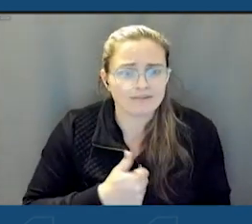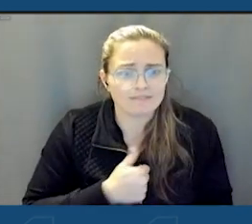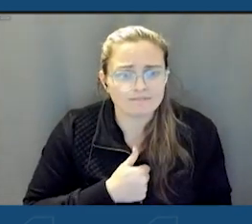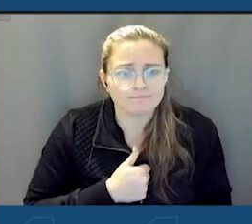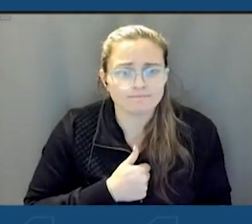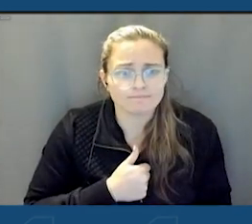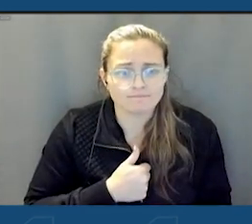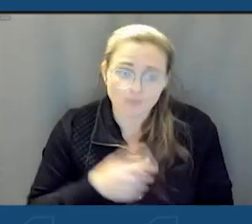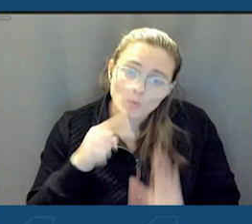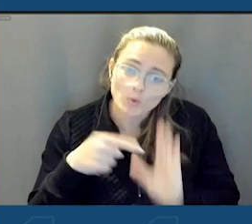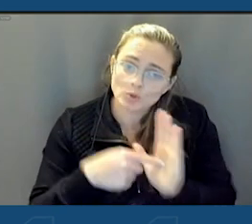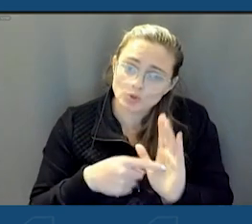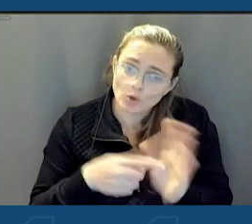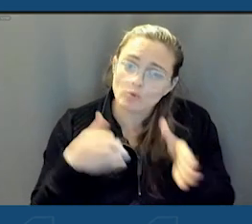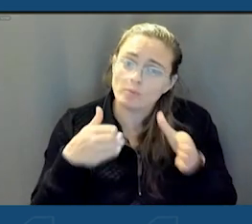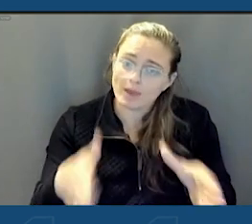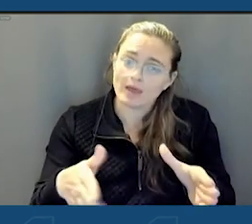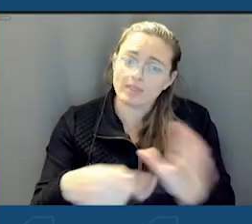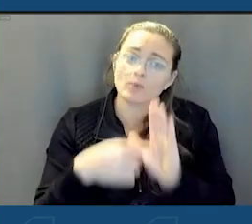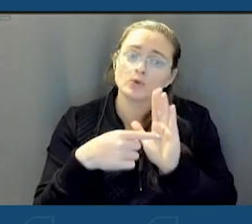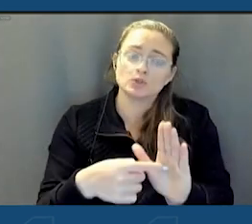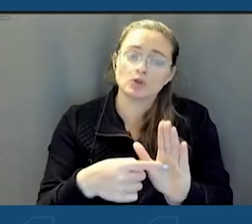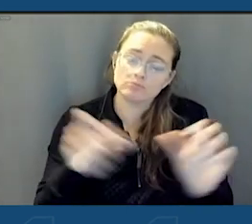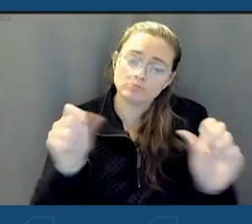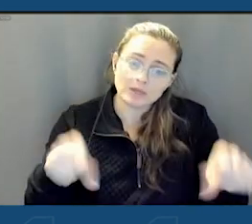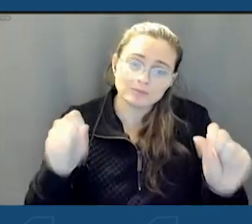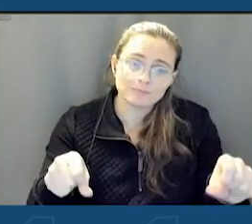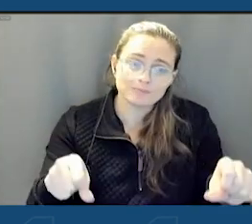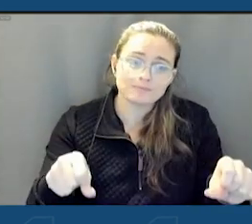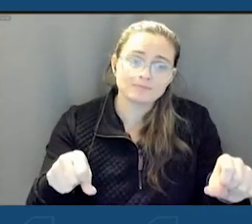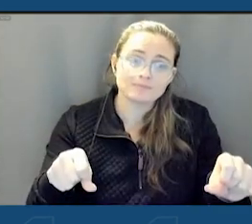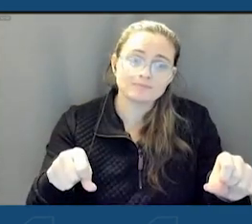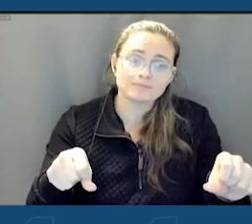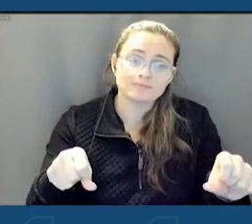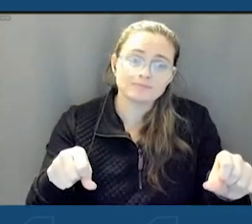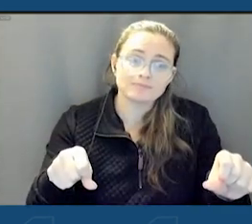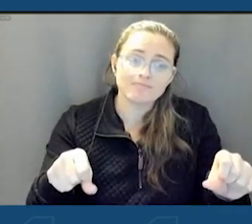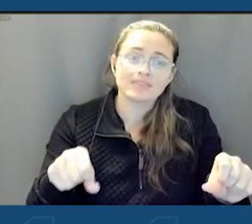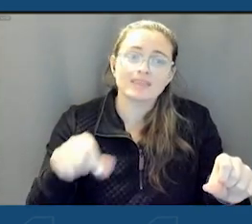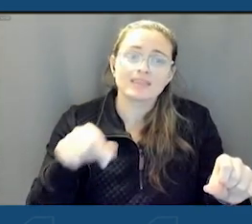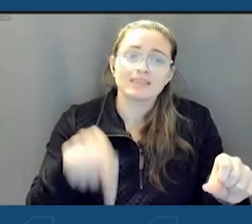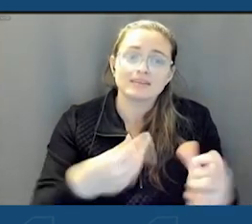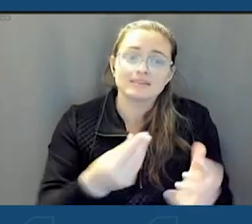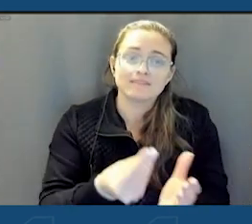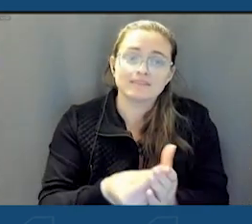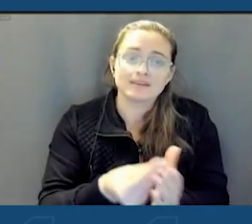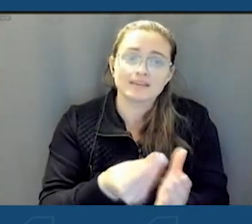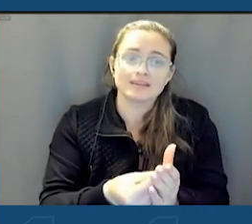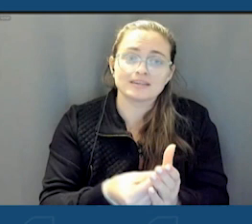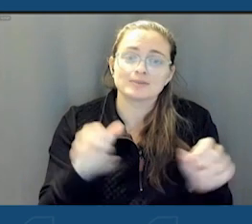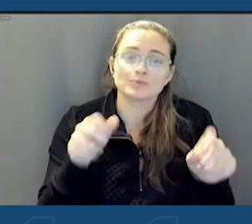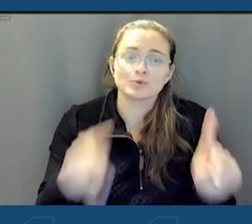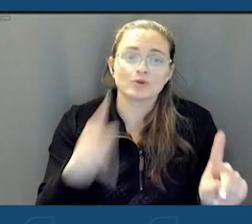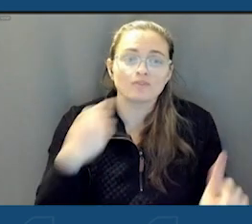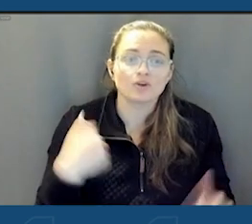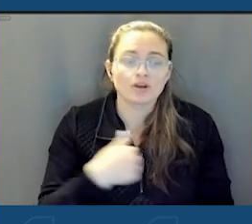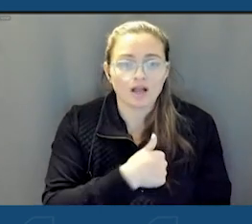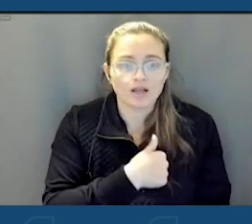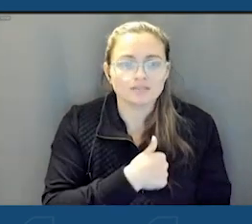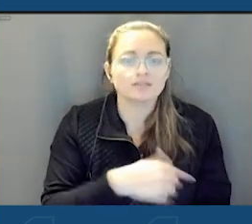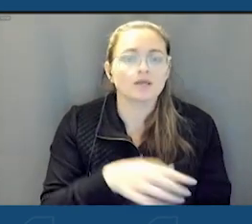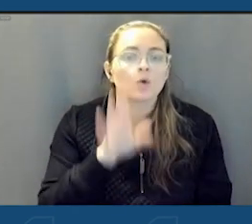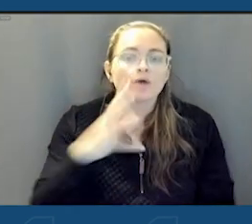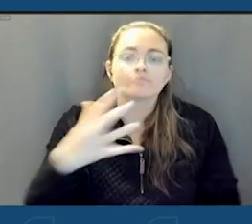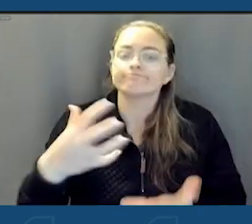We'll show them the path, and we'll show them that it's possible. This funding is an opportunity for us, and we will take